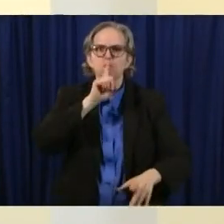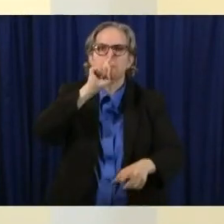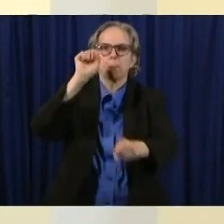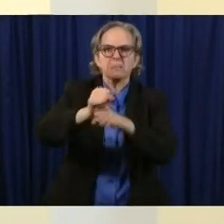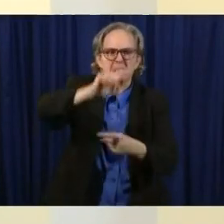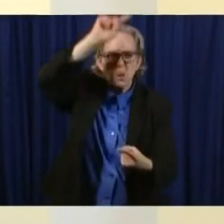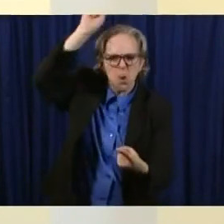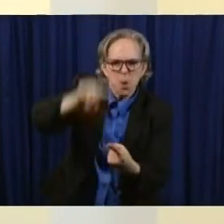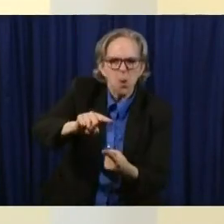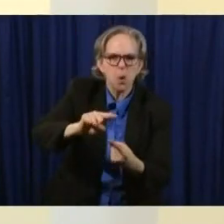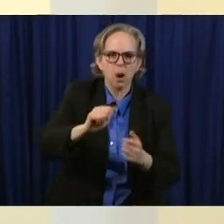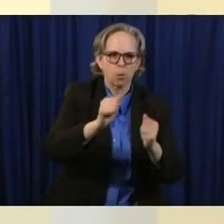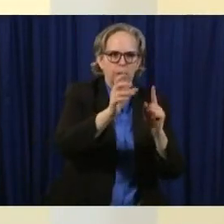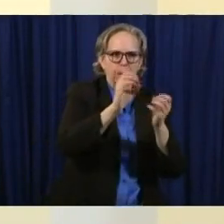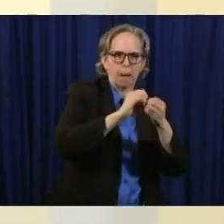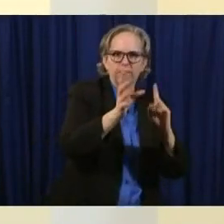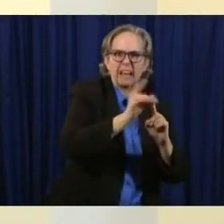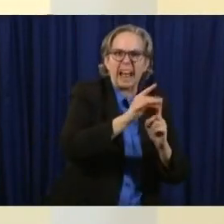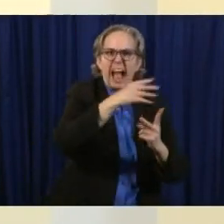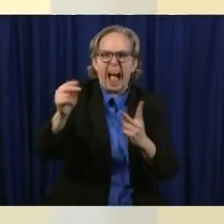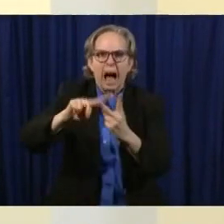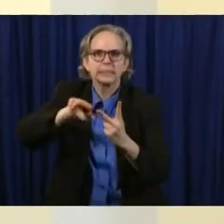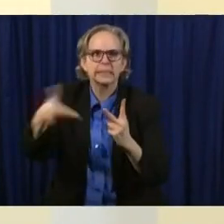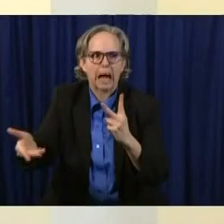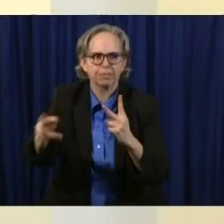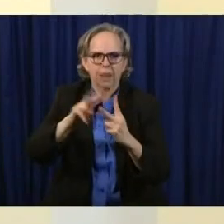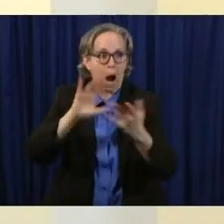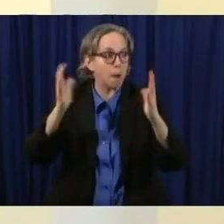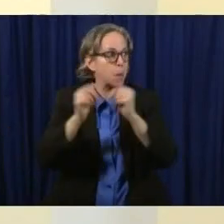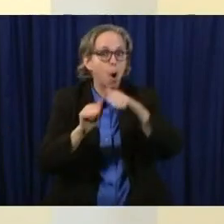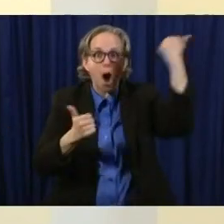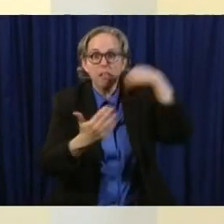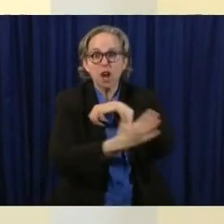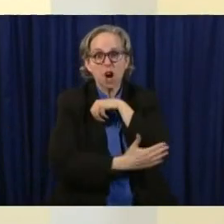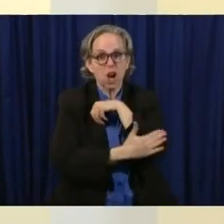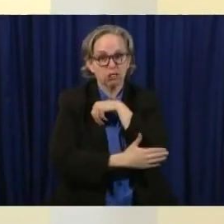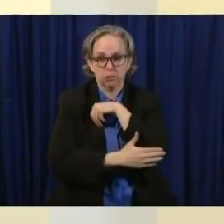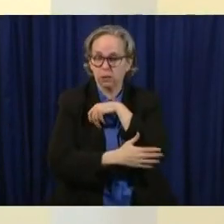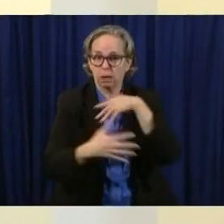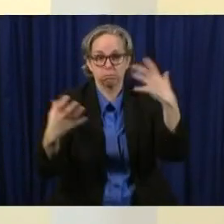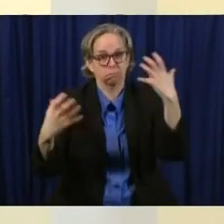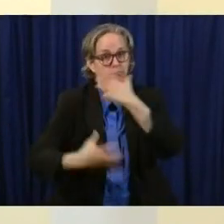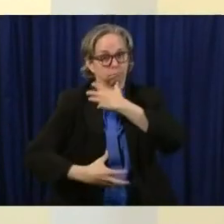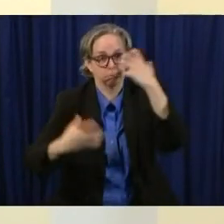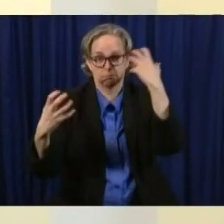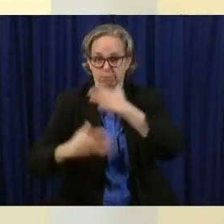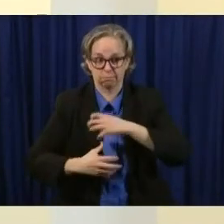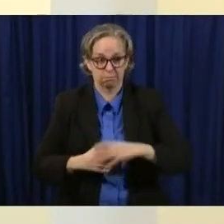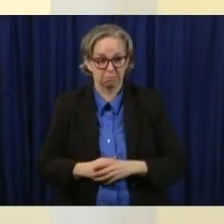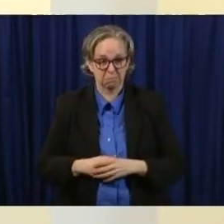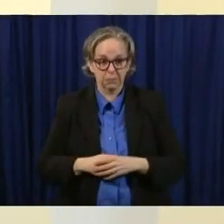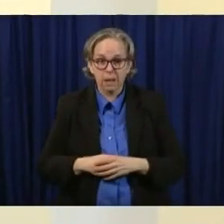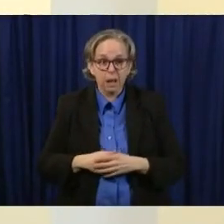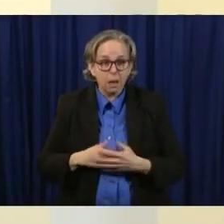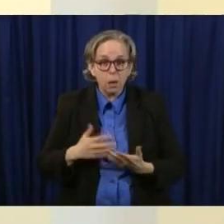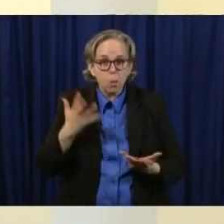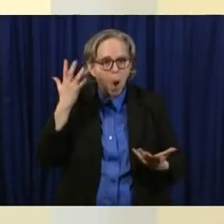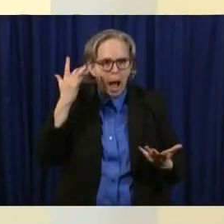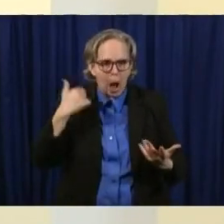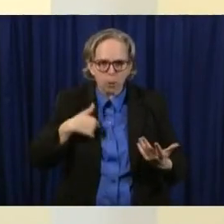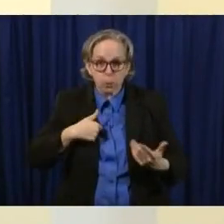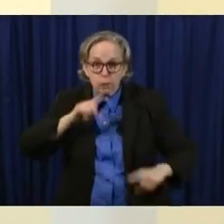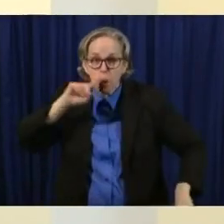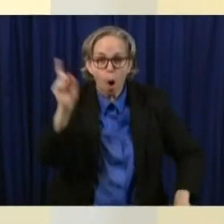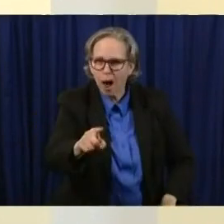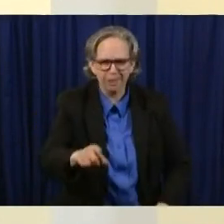to many places around the world and we didn't do that just by ordering it we did it by all of us doing it together